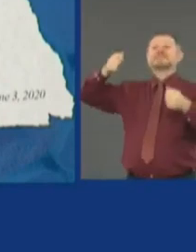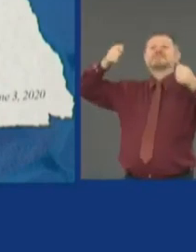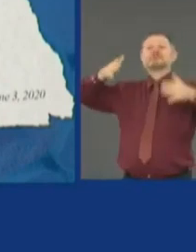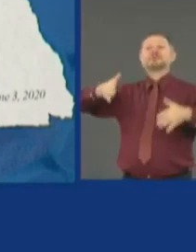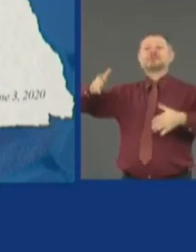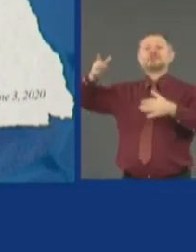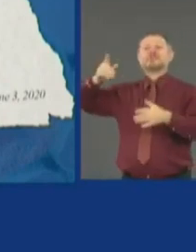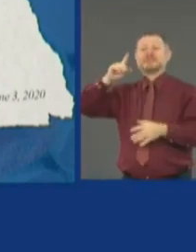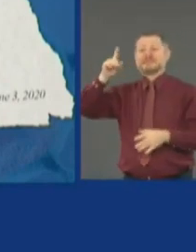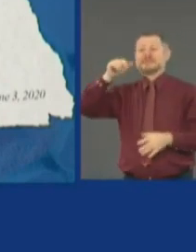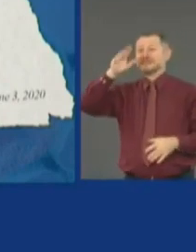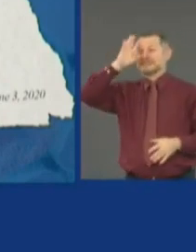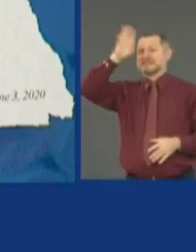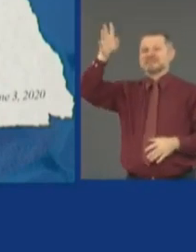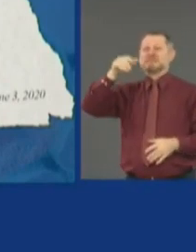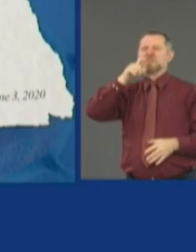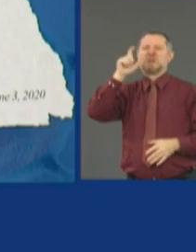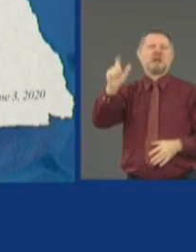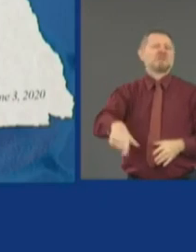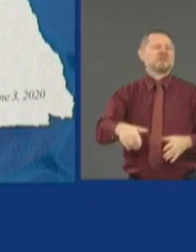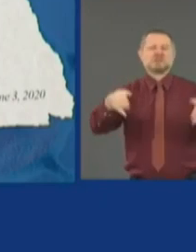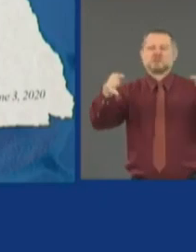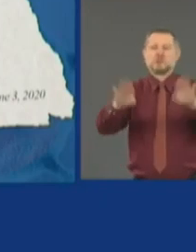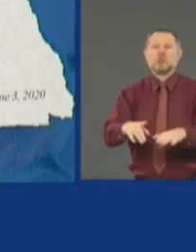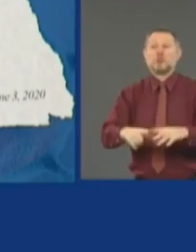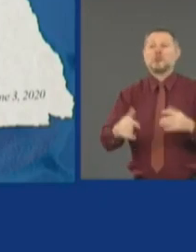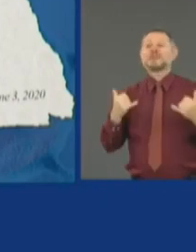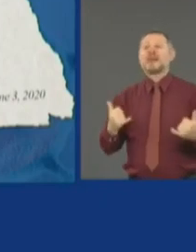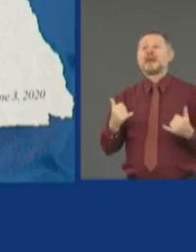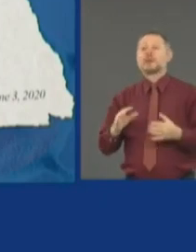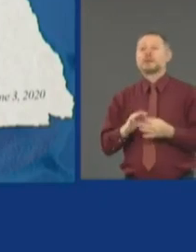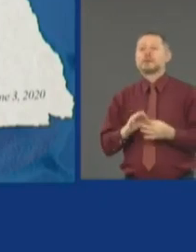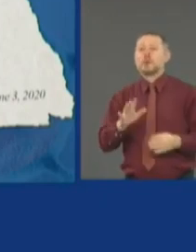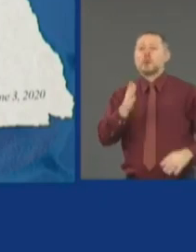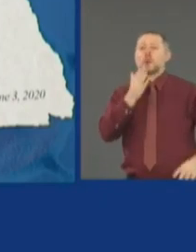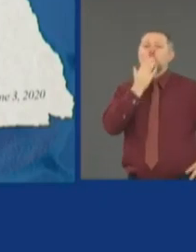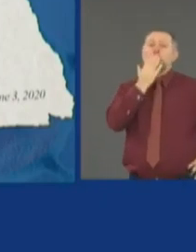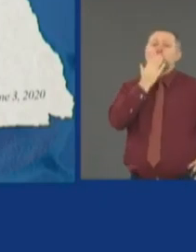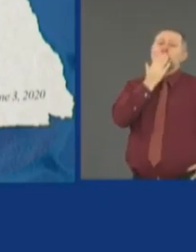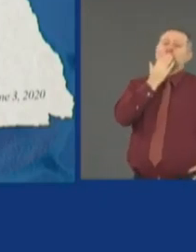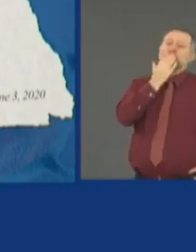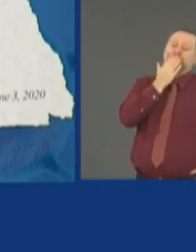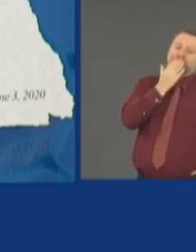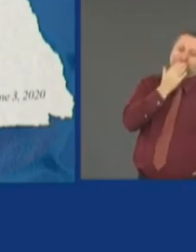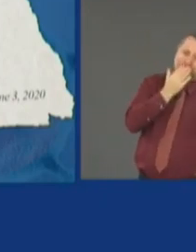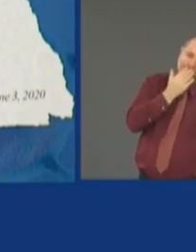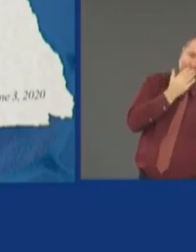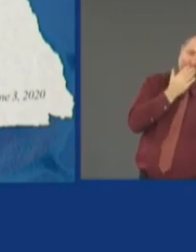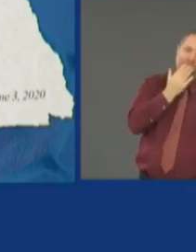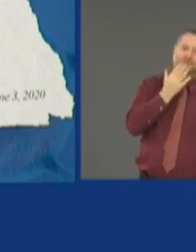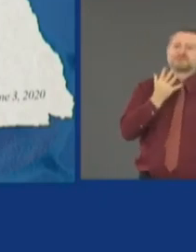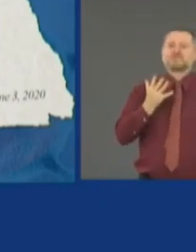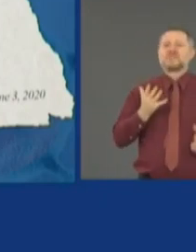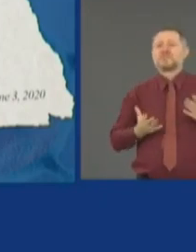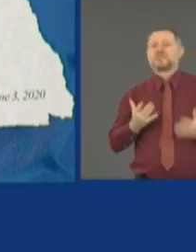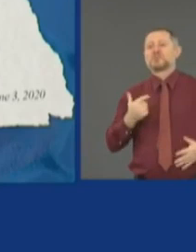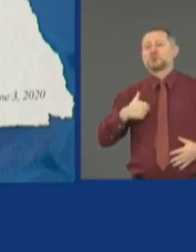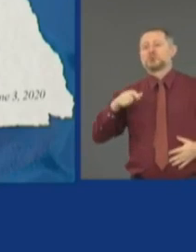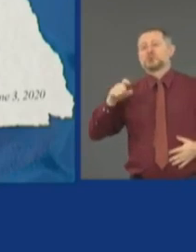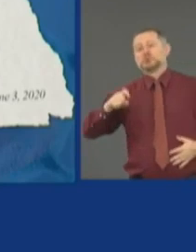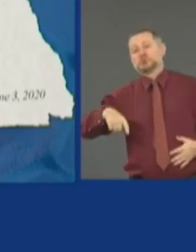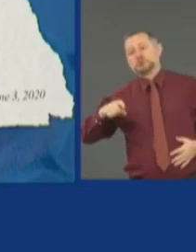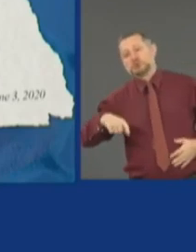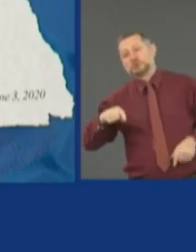don't have to close down, now says, oops, maybe we should have closed down. More people